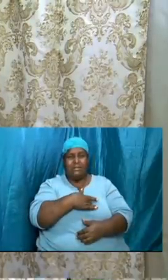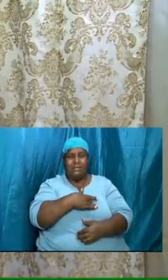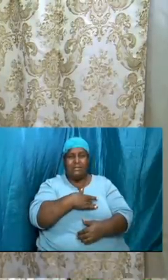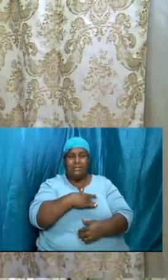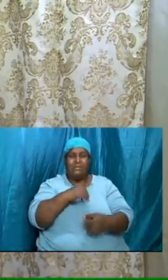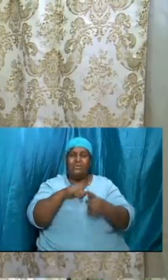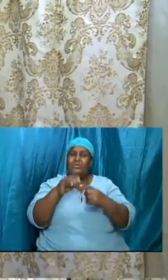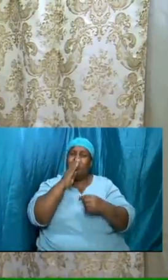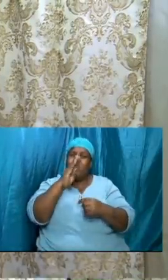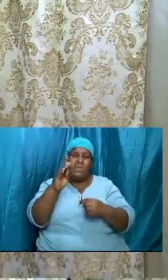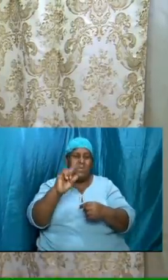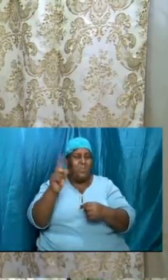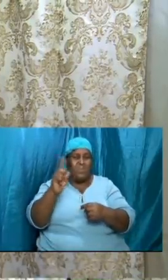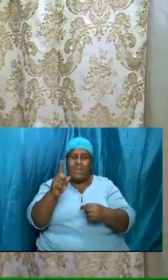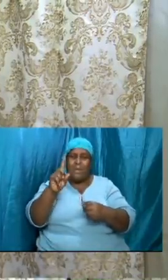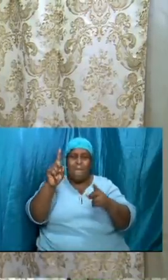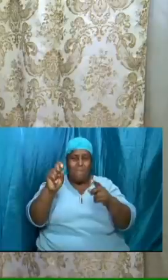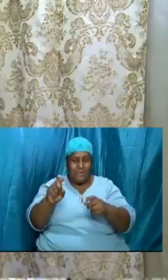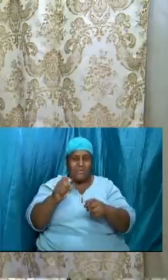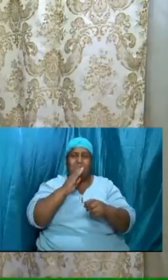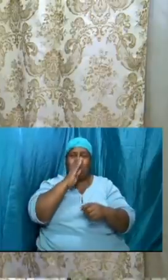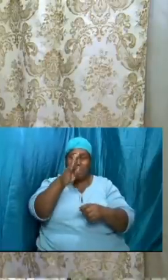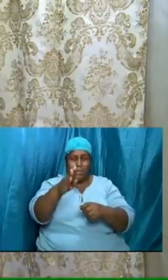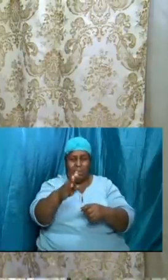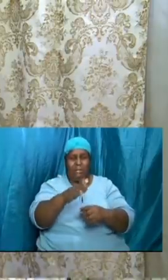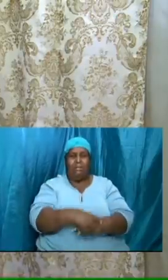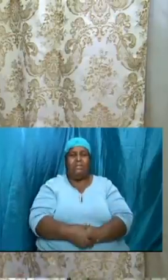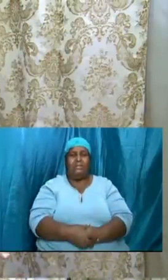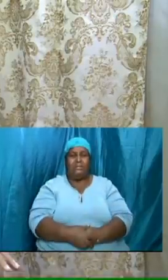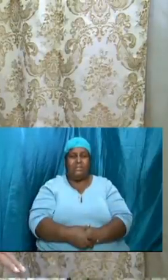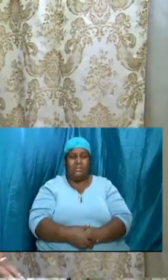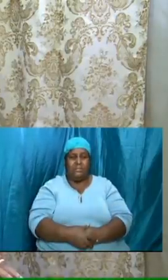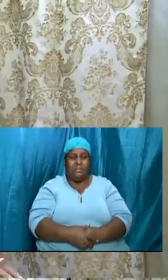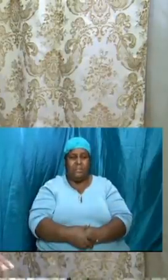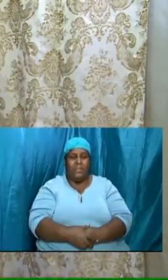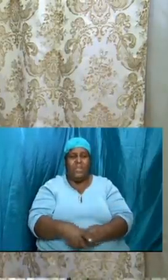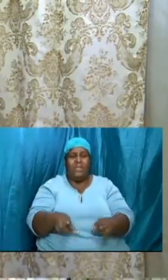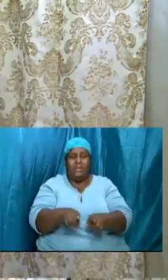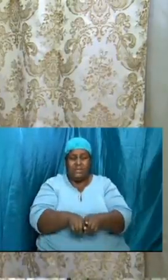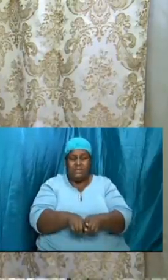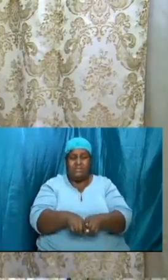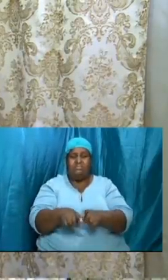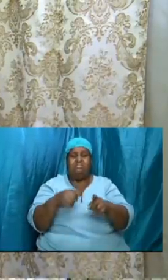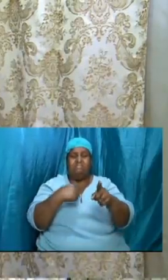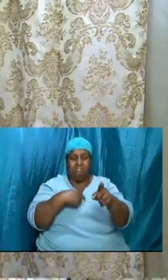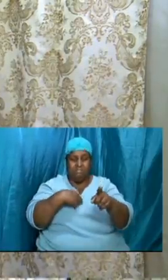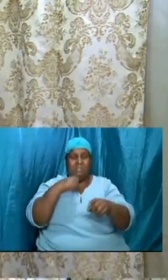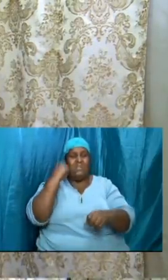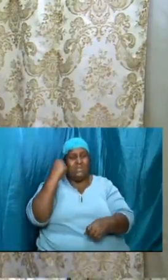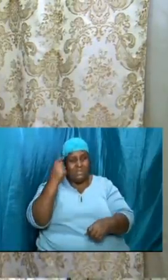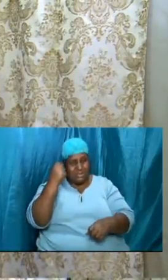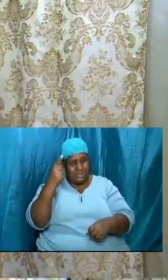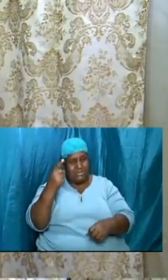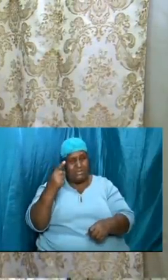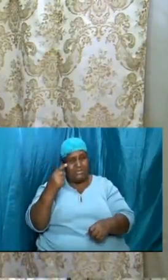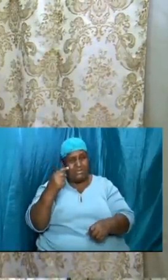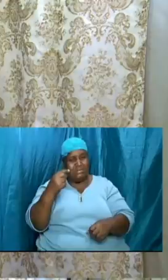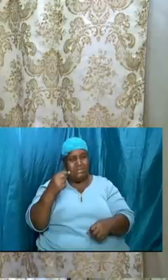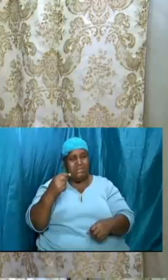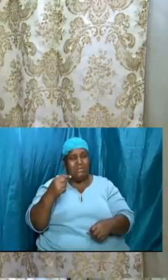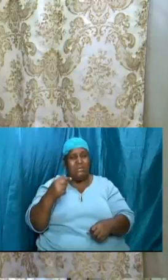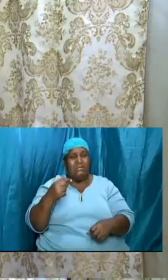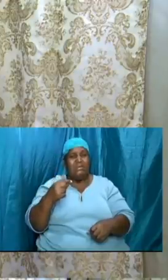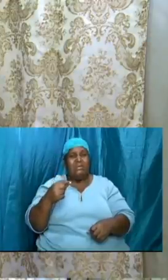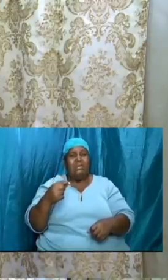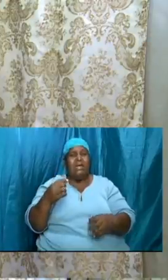that is the case as i am understanding is the case with some i have gotten the letter i have